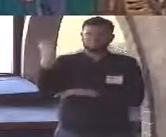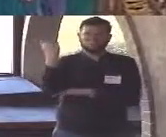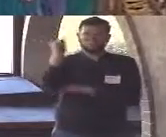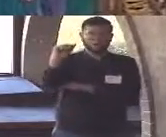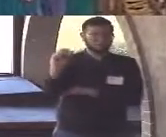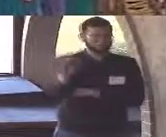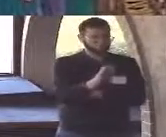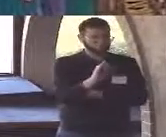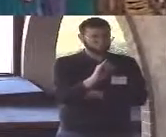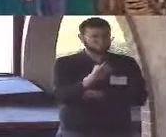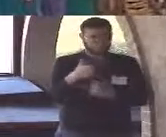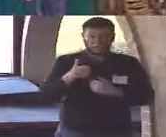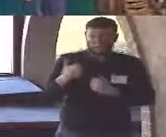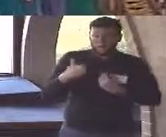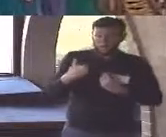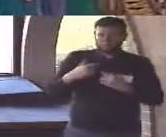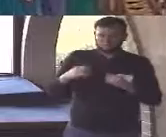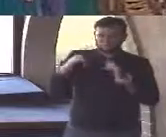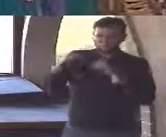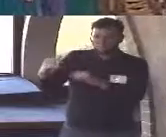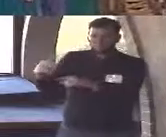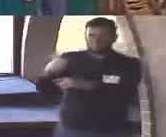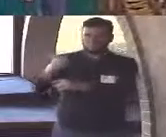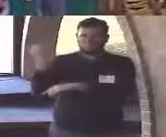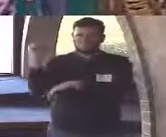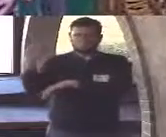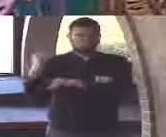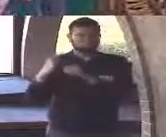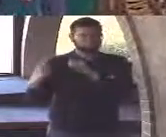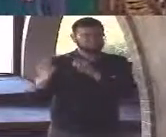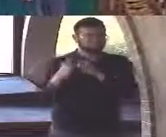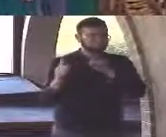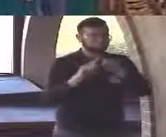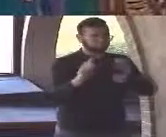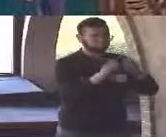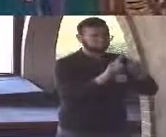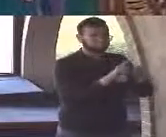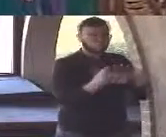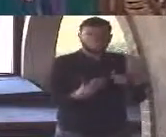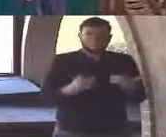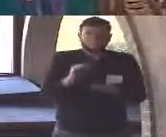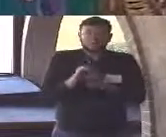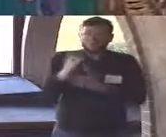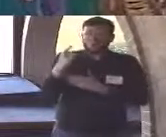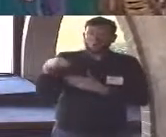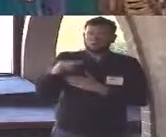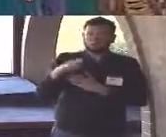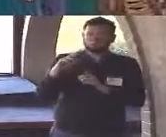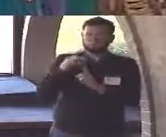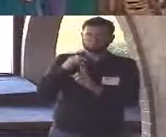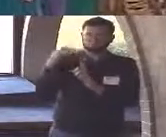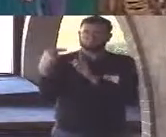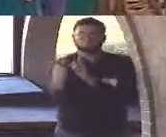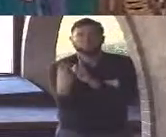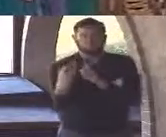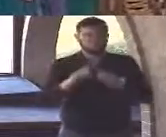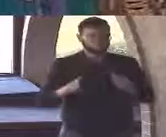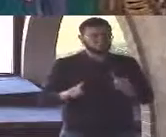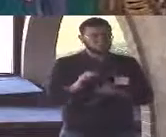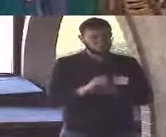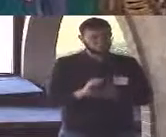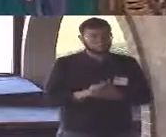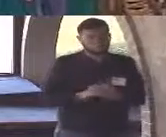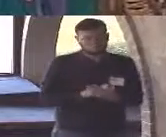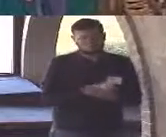too and that could be the explanation why you might interpret things differently from someone else number four